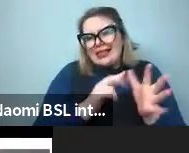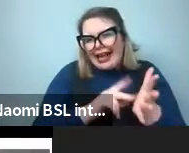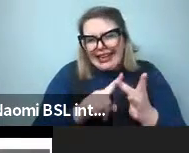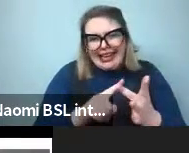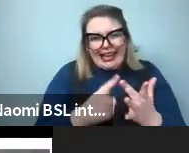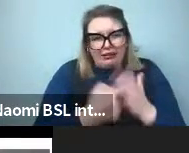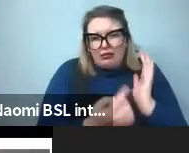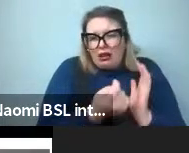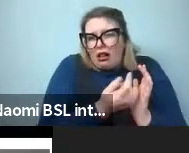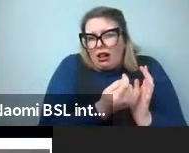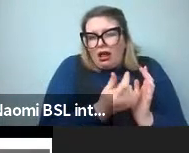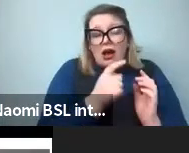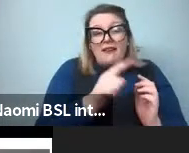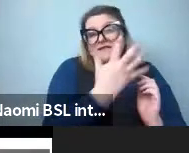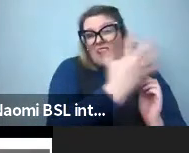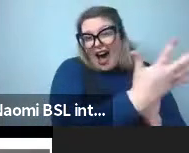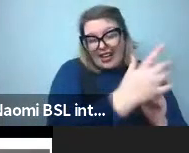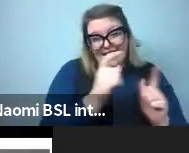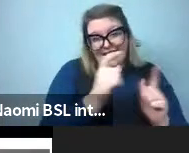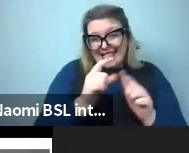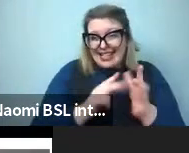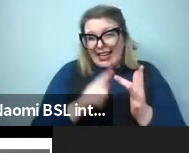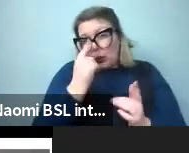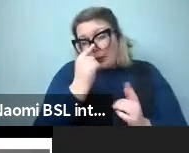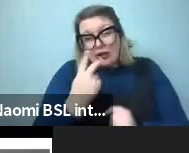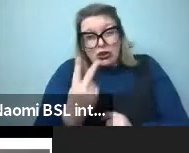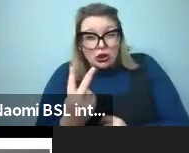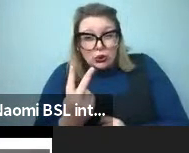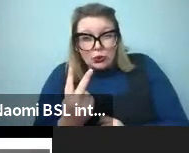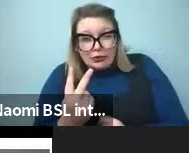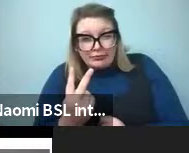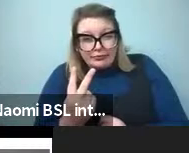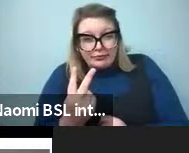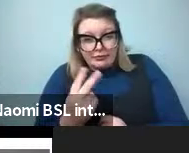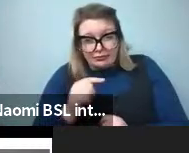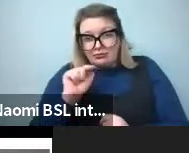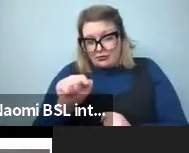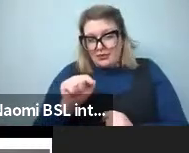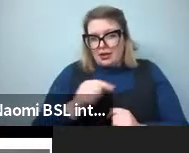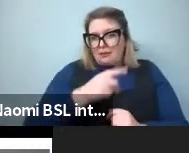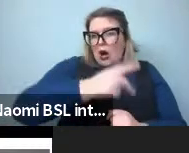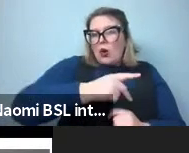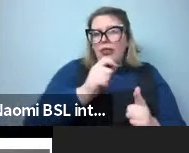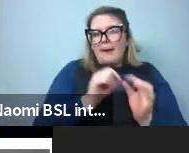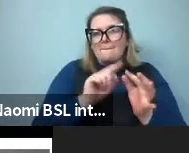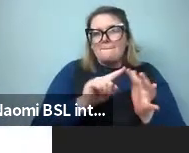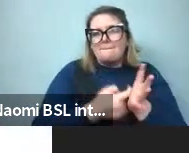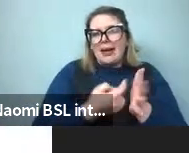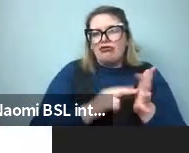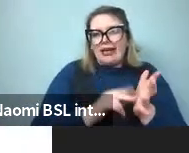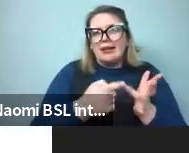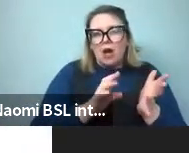have as few as two, such as the Danai, which also in Papua New Guinea, which only have basically terms for black and white.